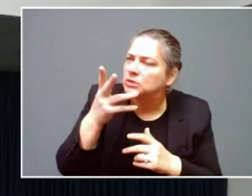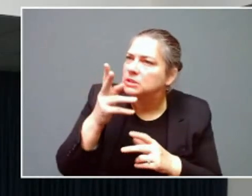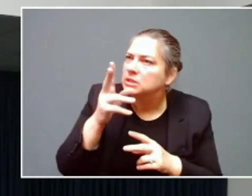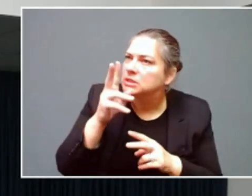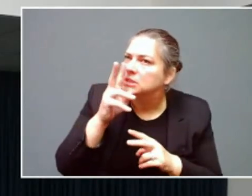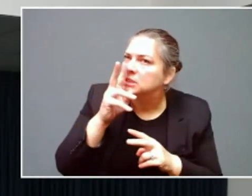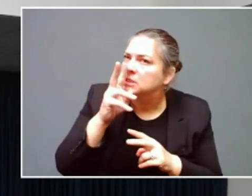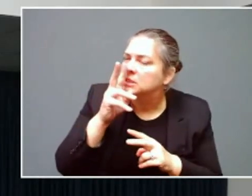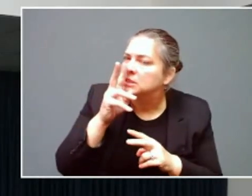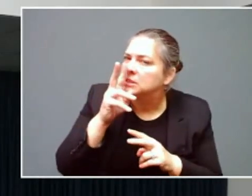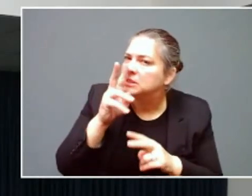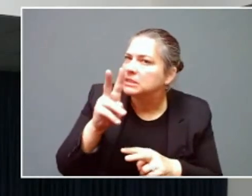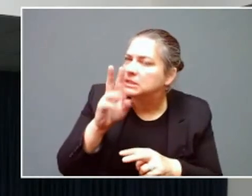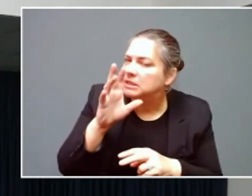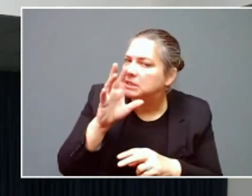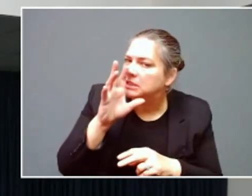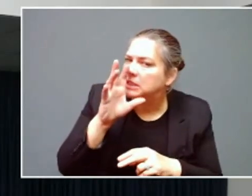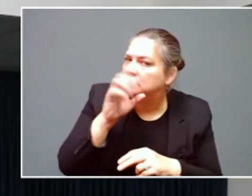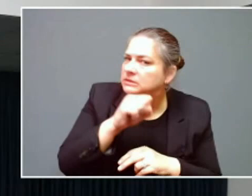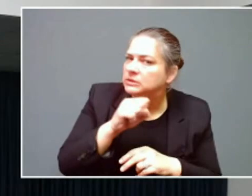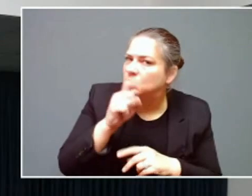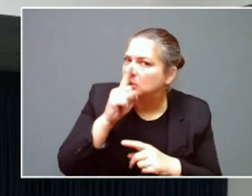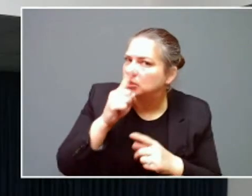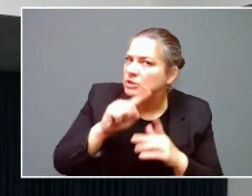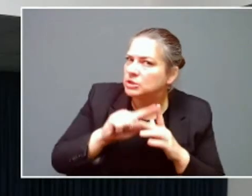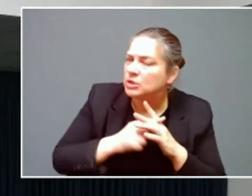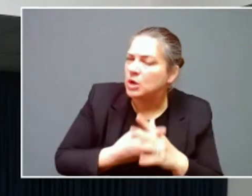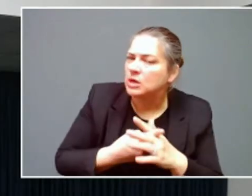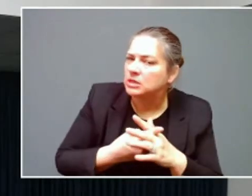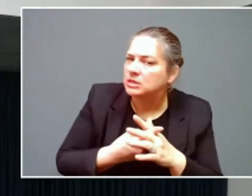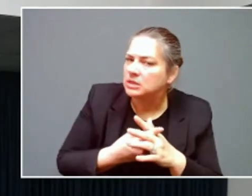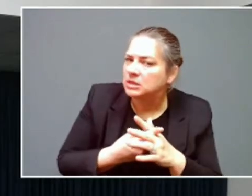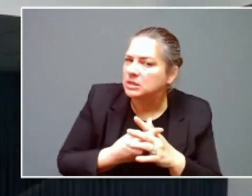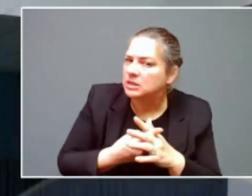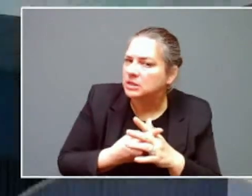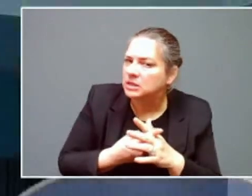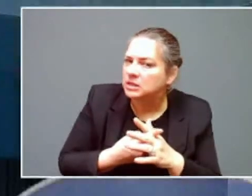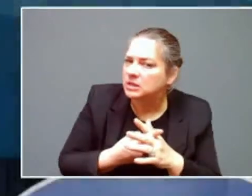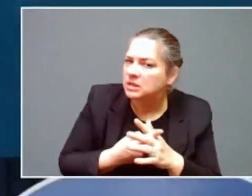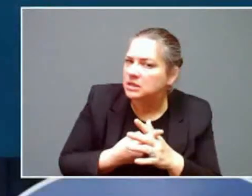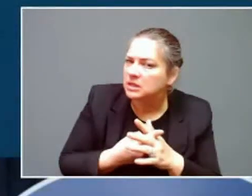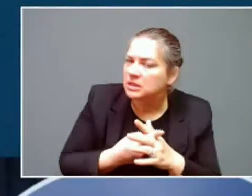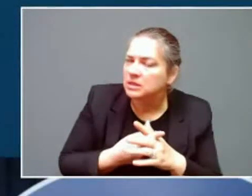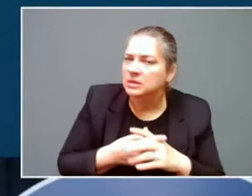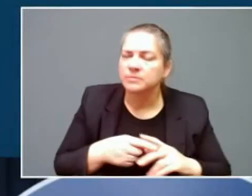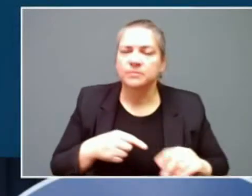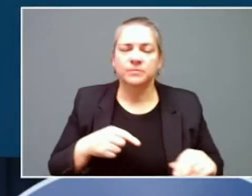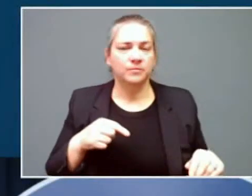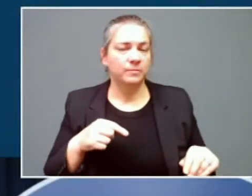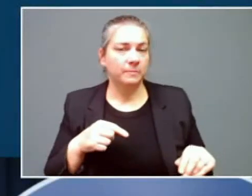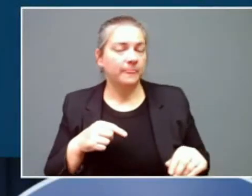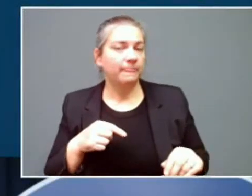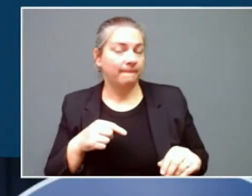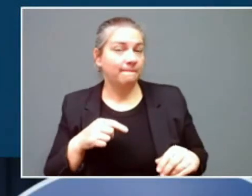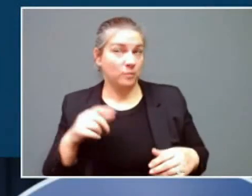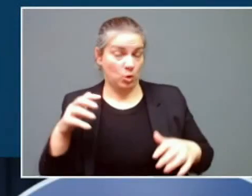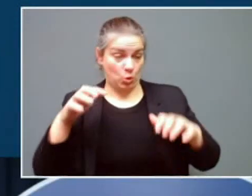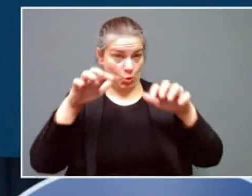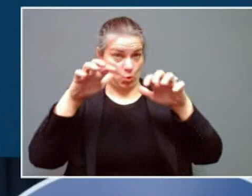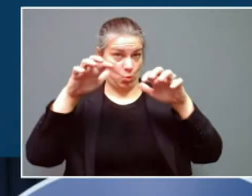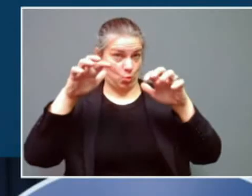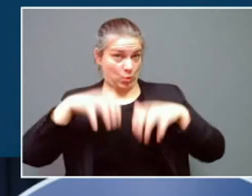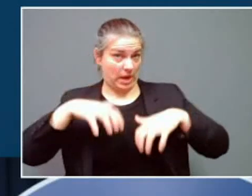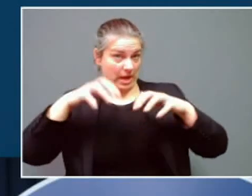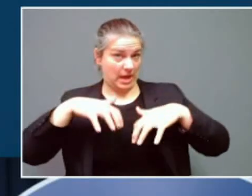you're able to come through? Well, certainly the rain will have to